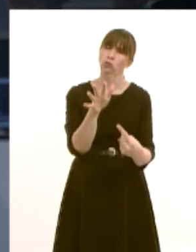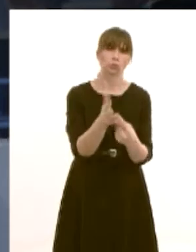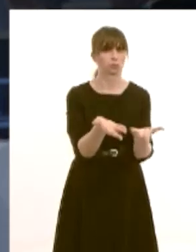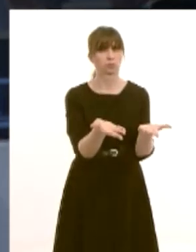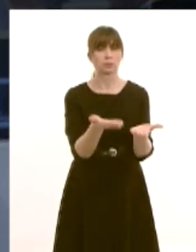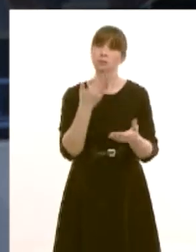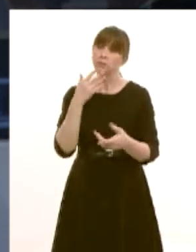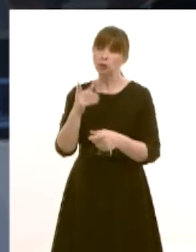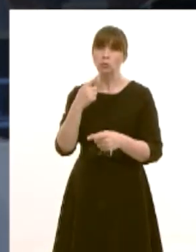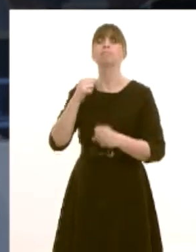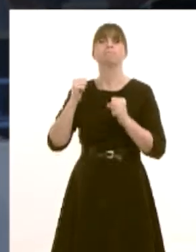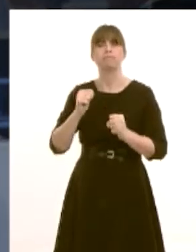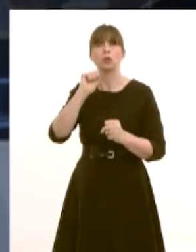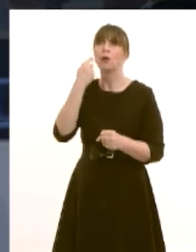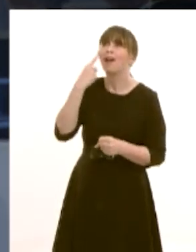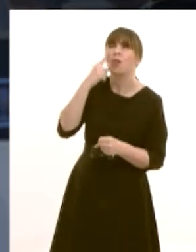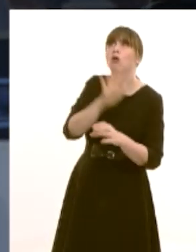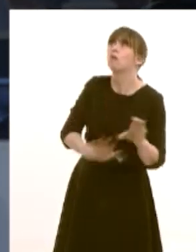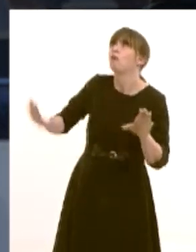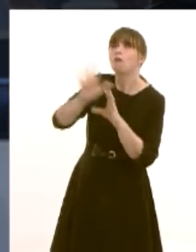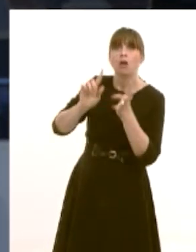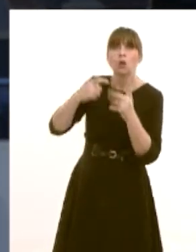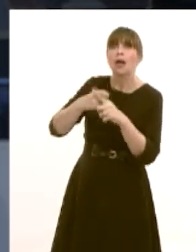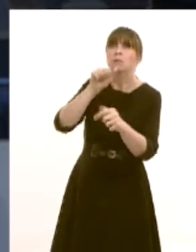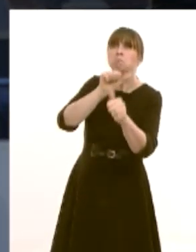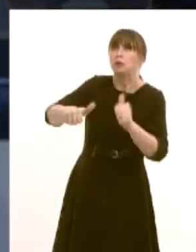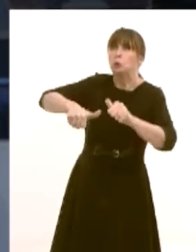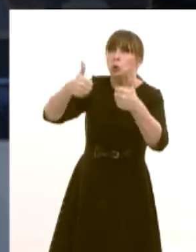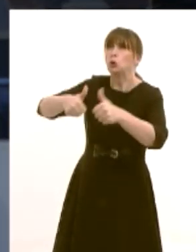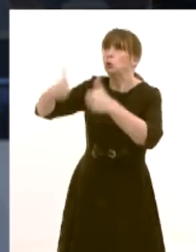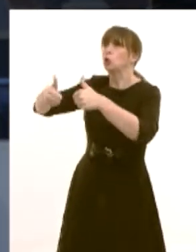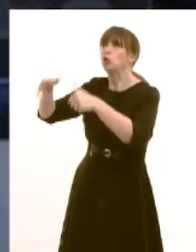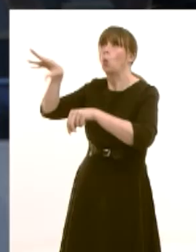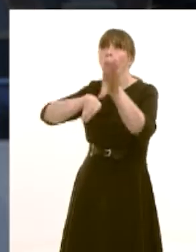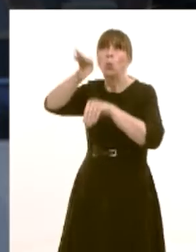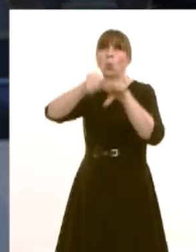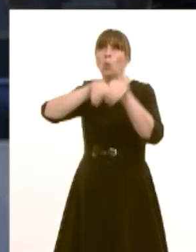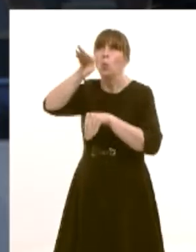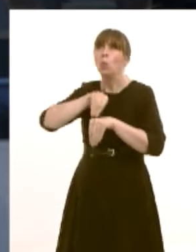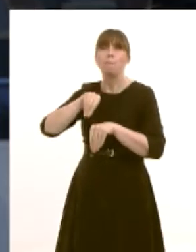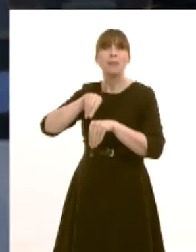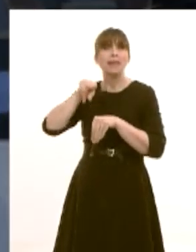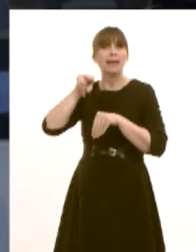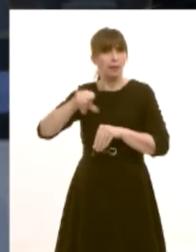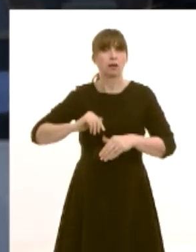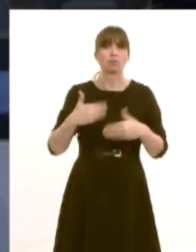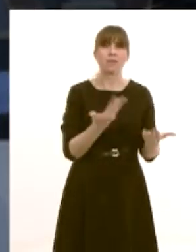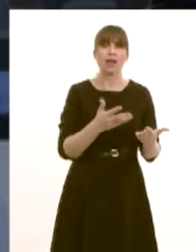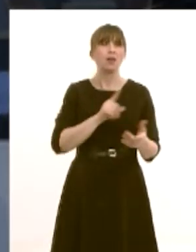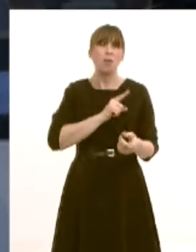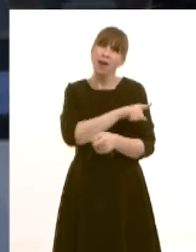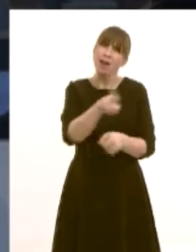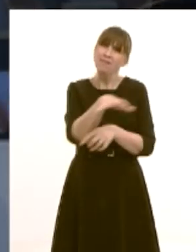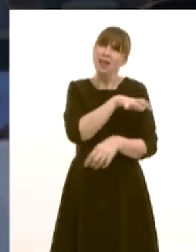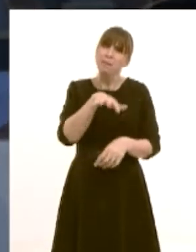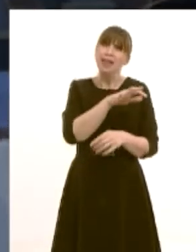making that commitment to look at best practice across the UK and assess the support that is available for people who are either caring for someone with mental ill health